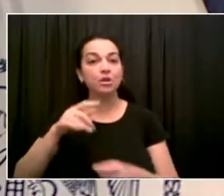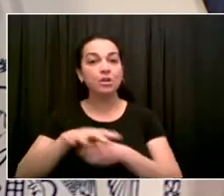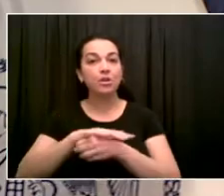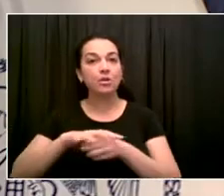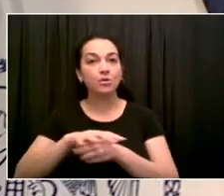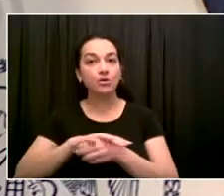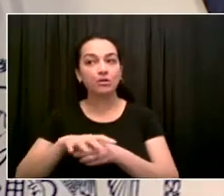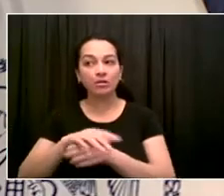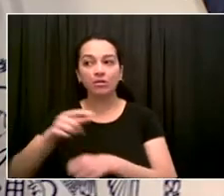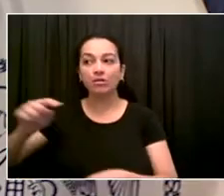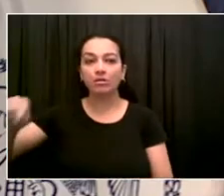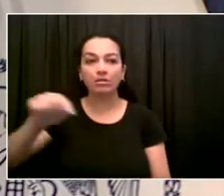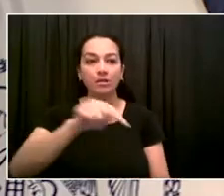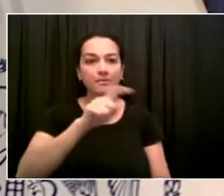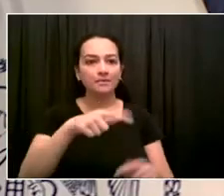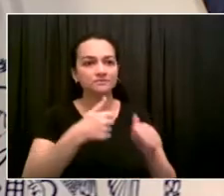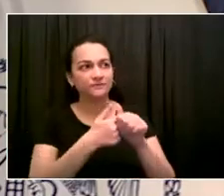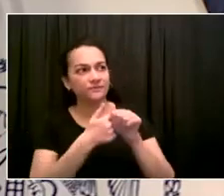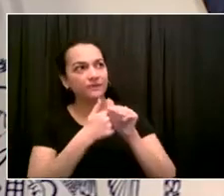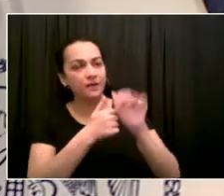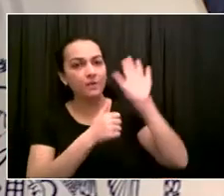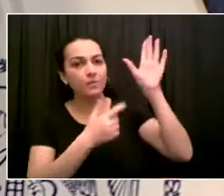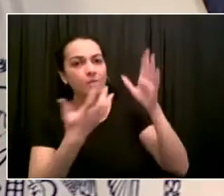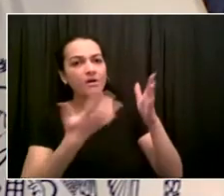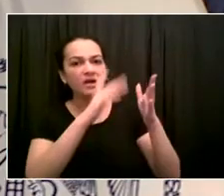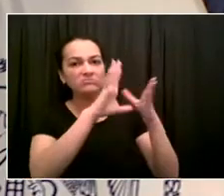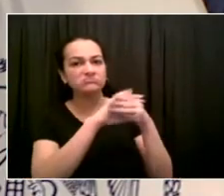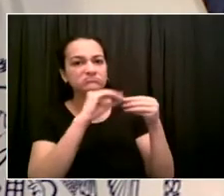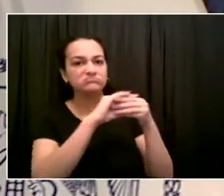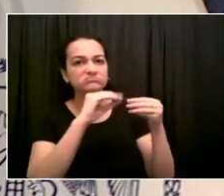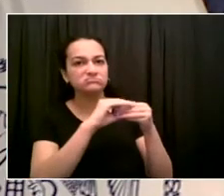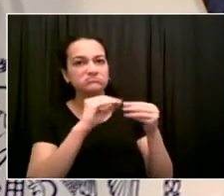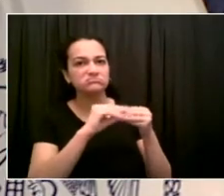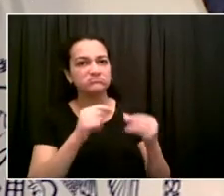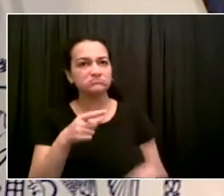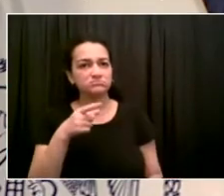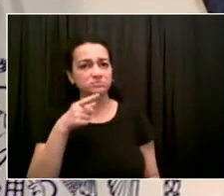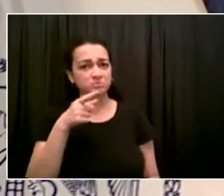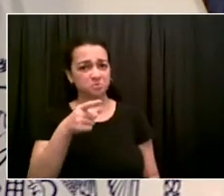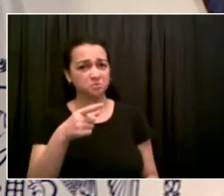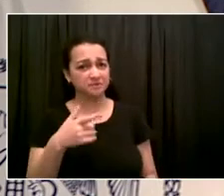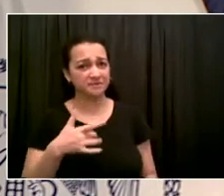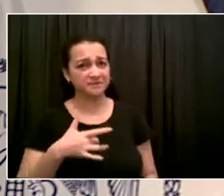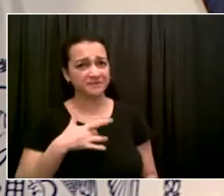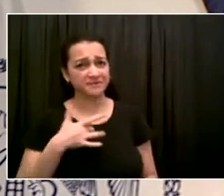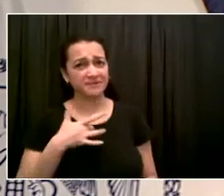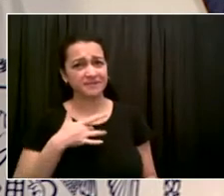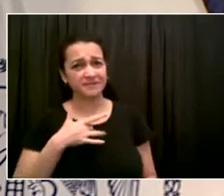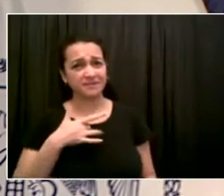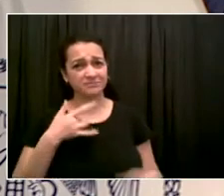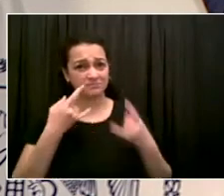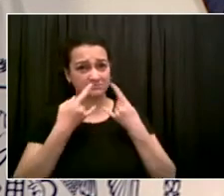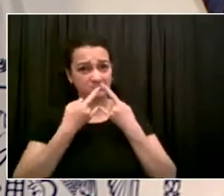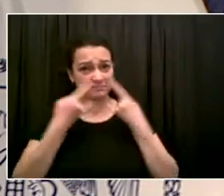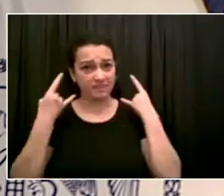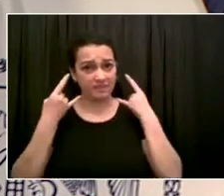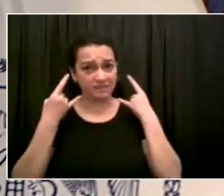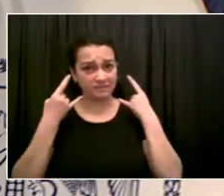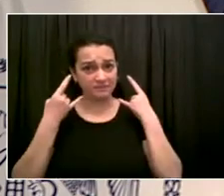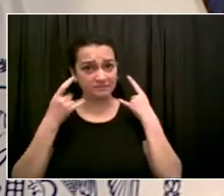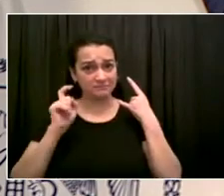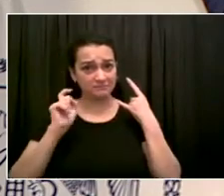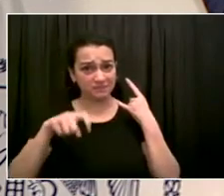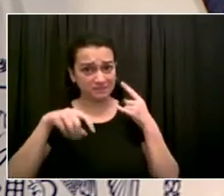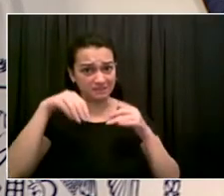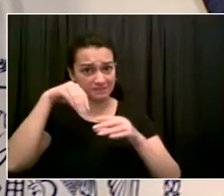that vaccinated people wear a mask indoors, but why not mandate it? Derek, we focused on